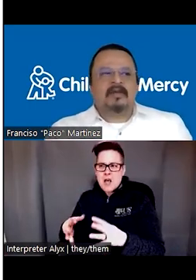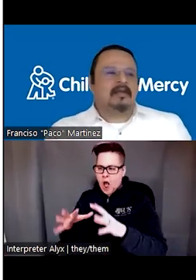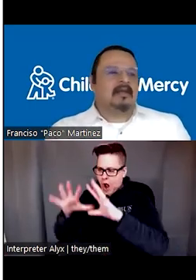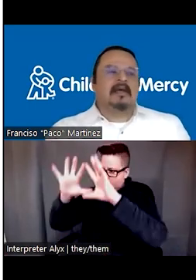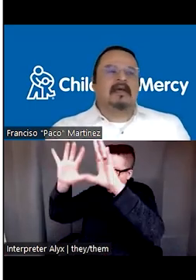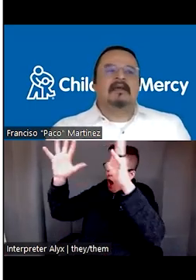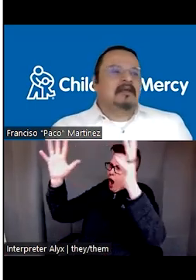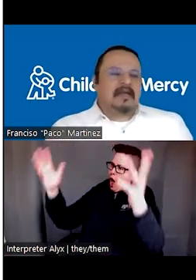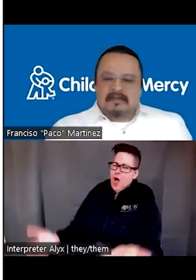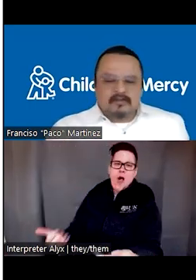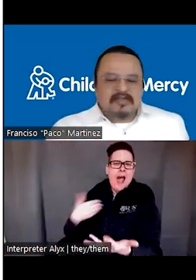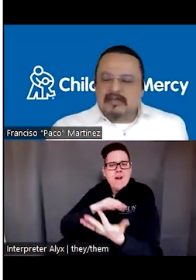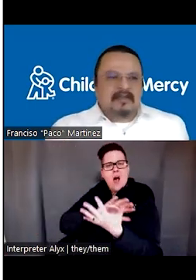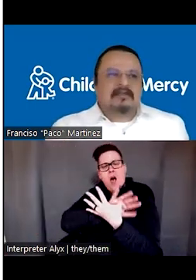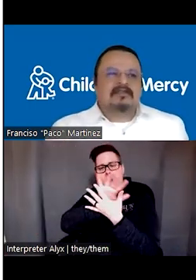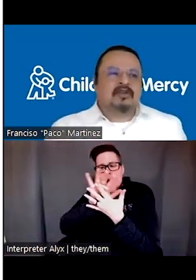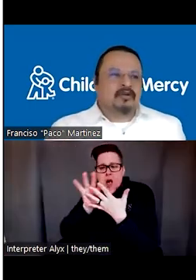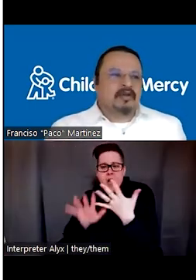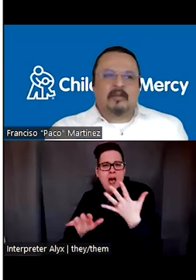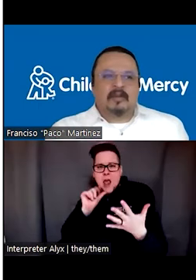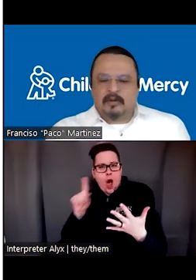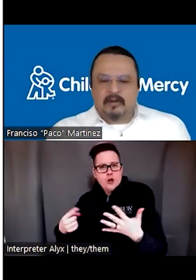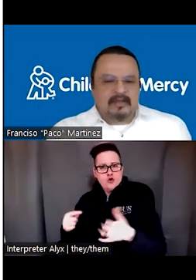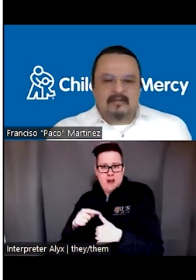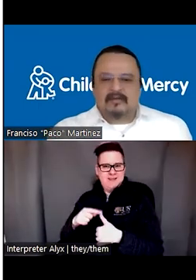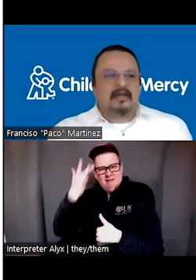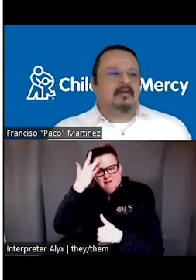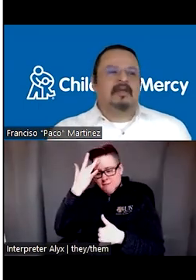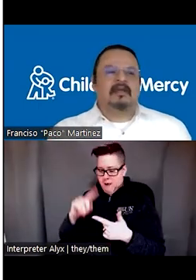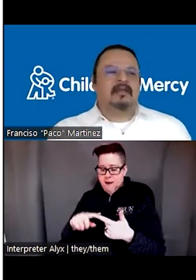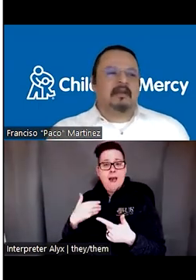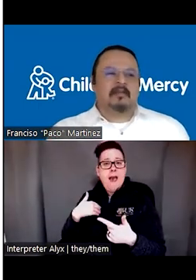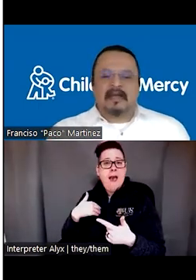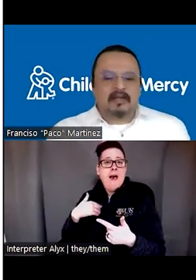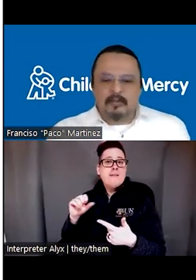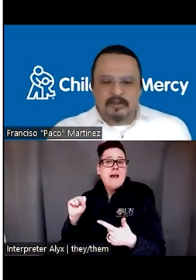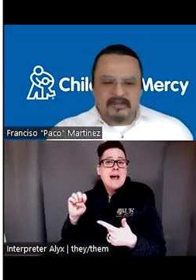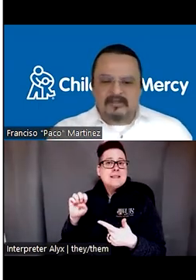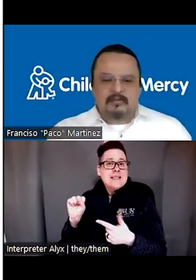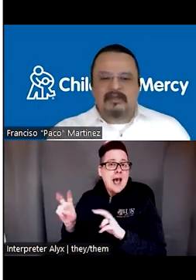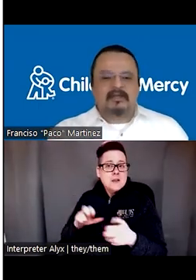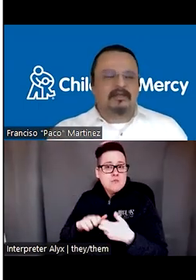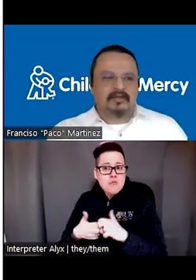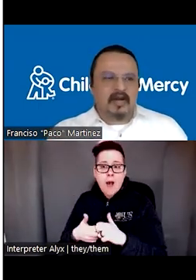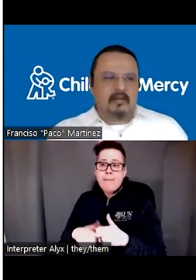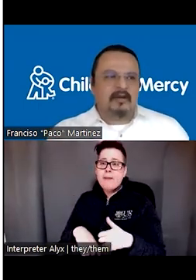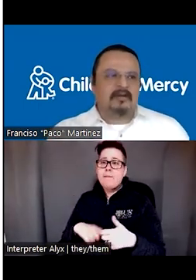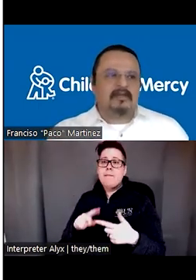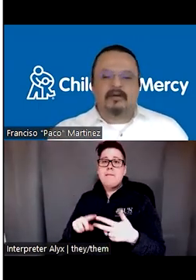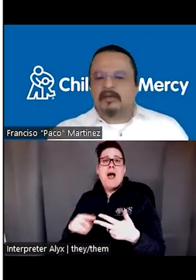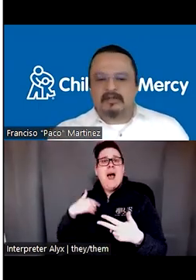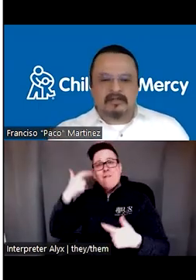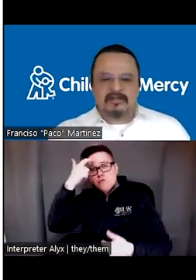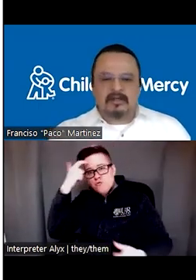come with, uh, as we said, like socioeconomic problems, uh, with a lot of burdens, with a lot of trauma,